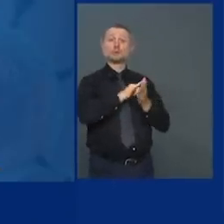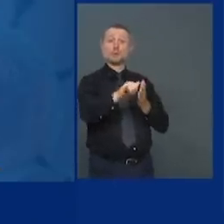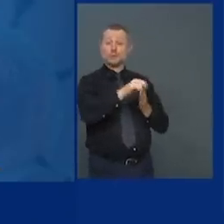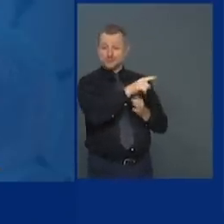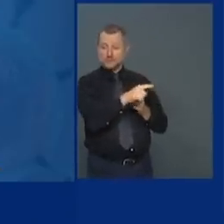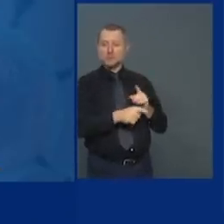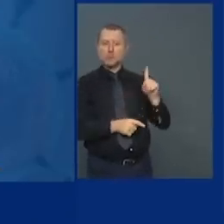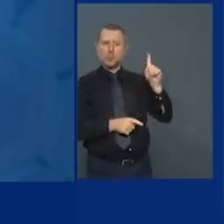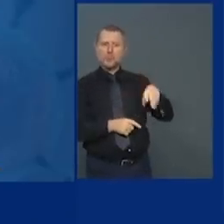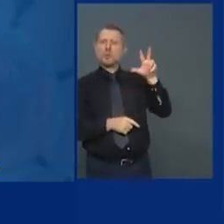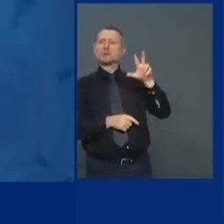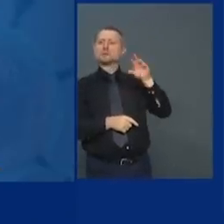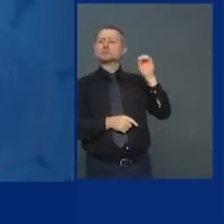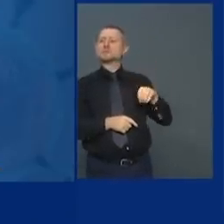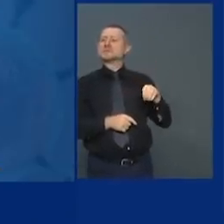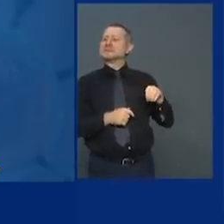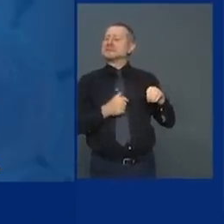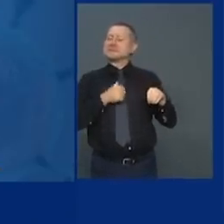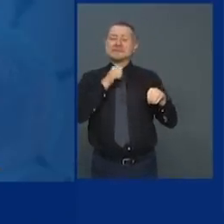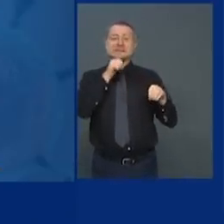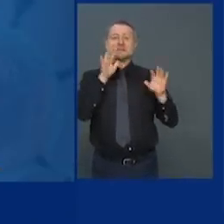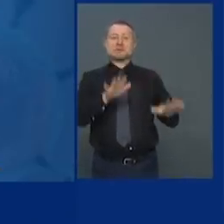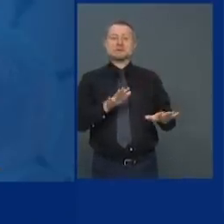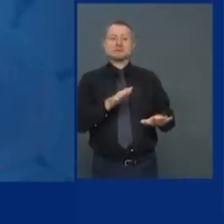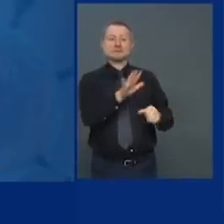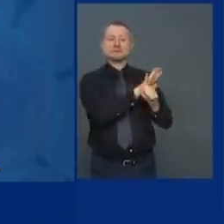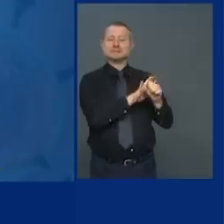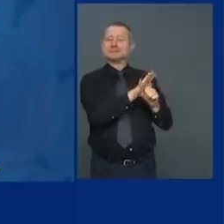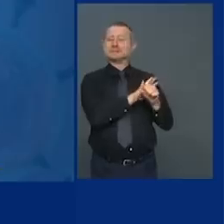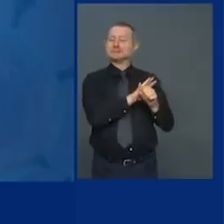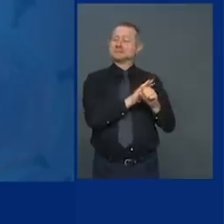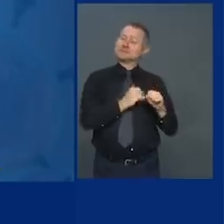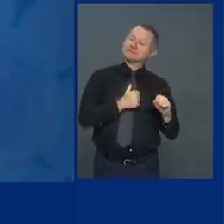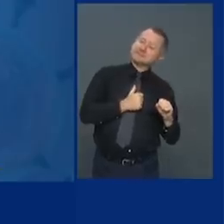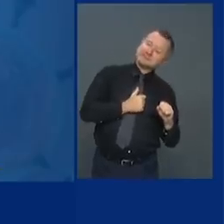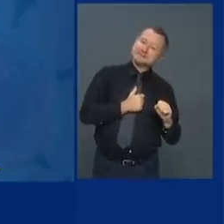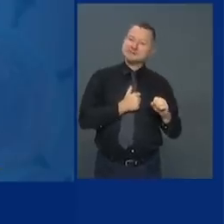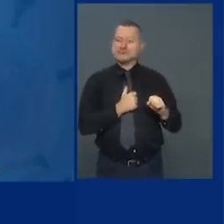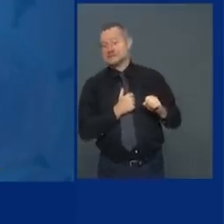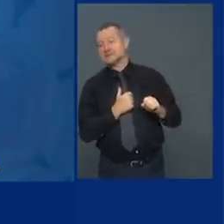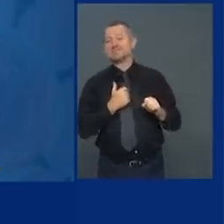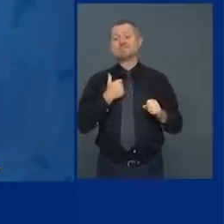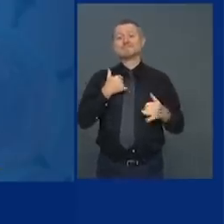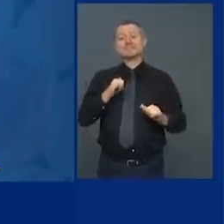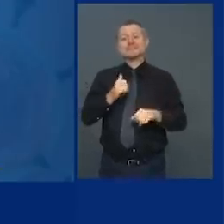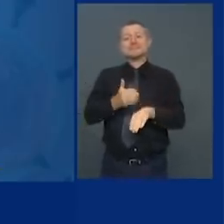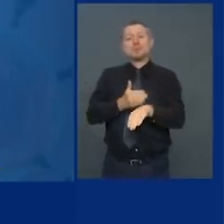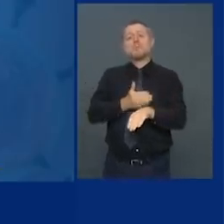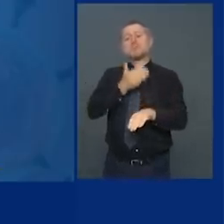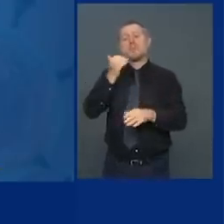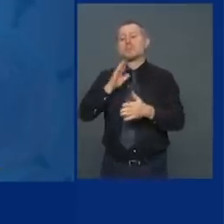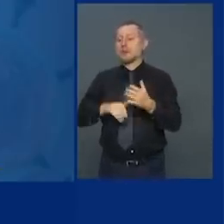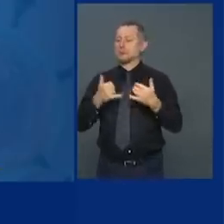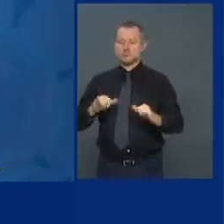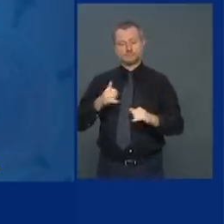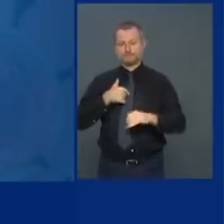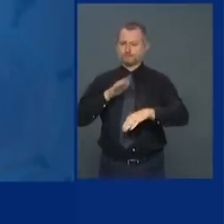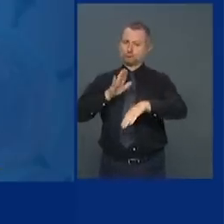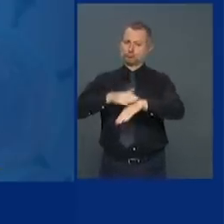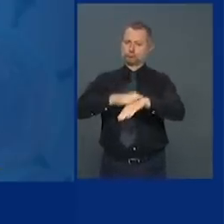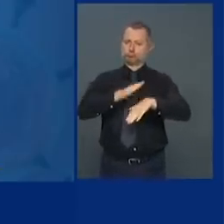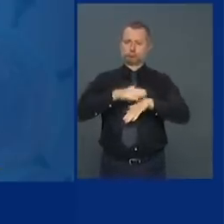that's not great, but that is better than it has some days, but we still have a caution flag in Western New York.